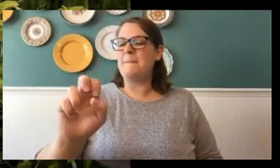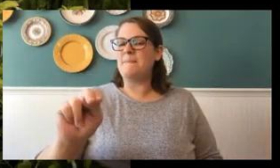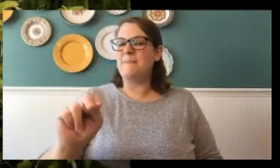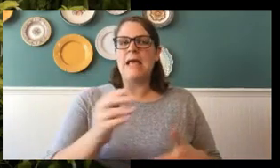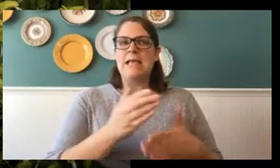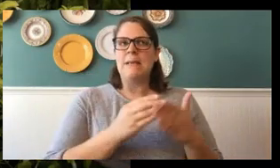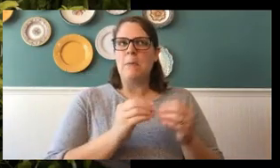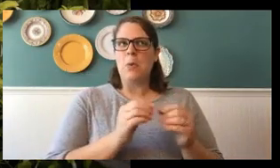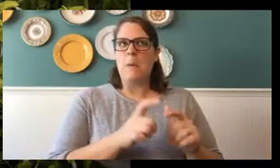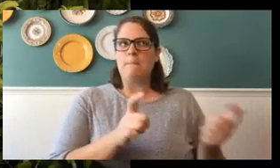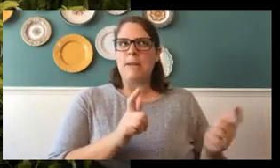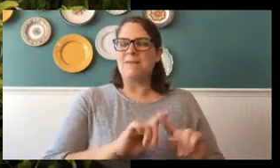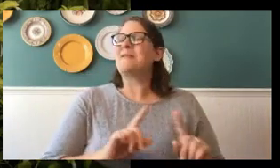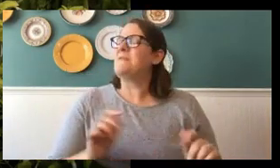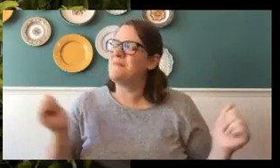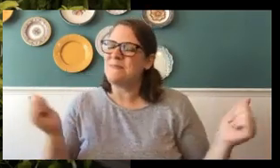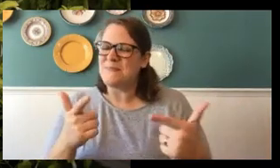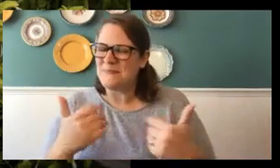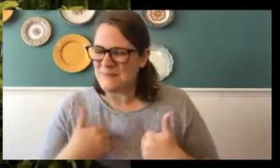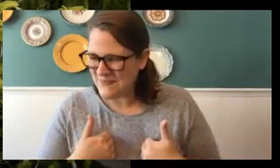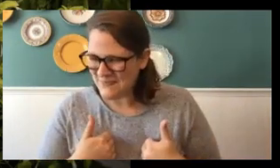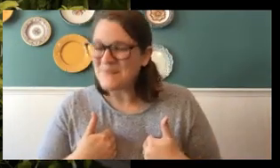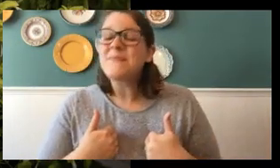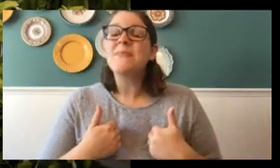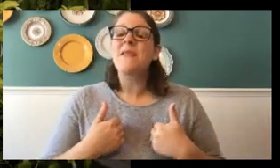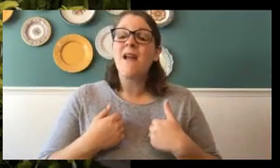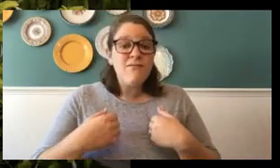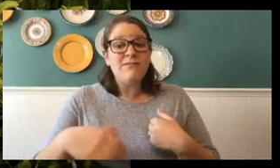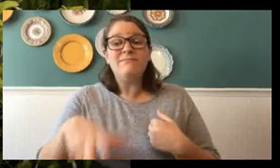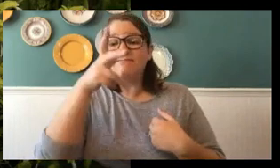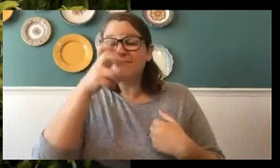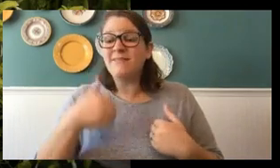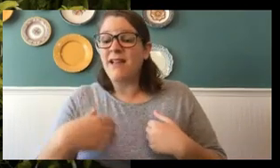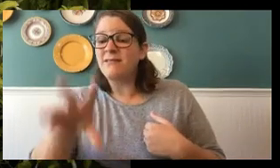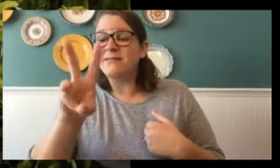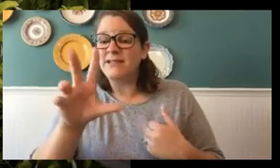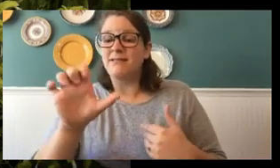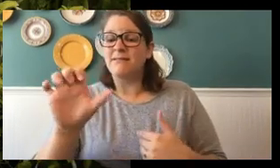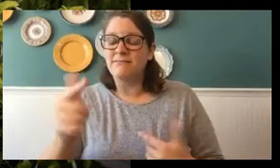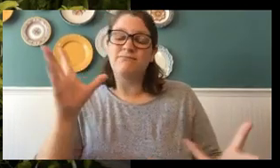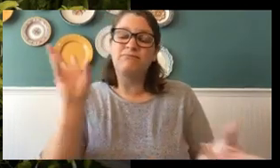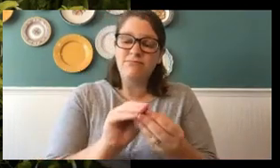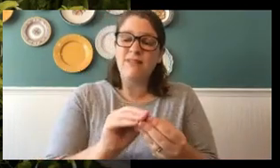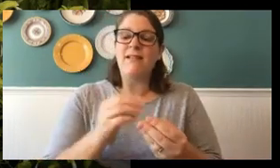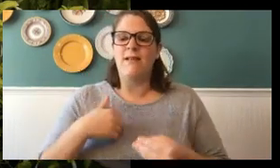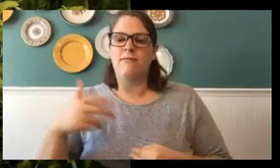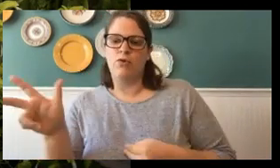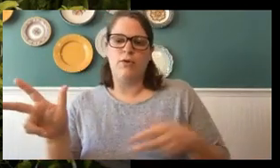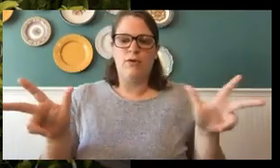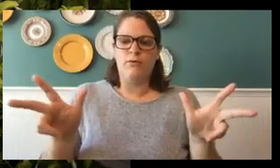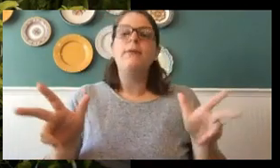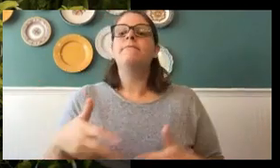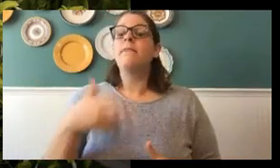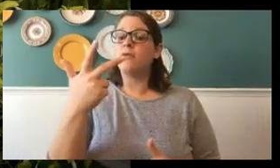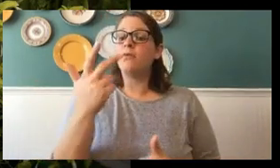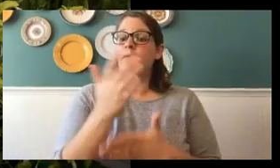others, but we all have one. So, insects have six legs, three on each side, and they have three parts of their body. They have a